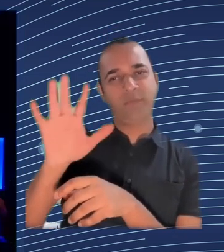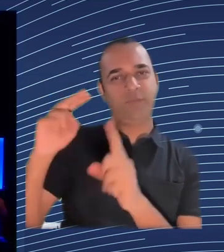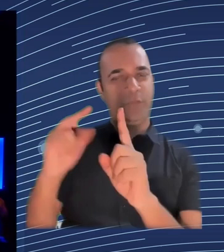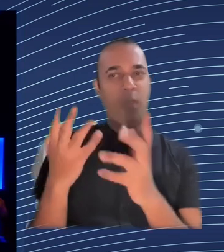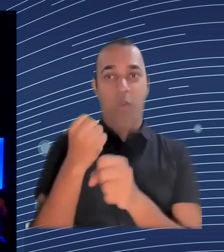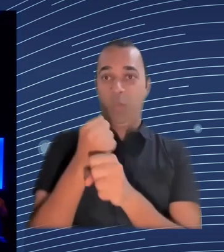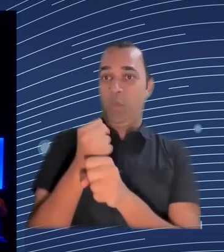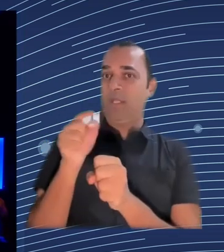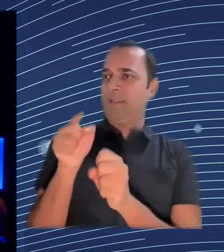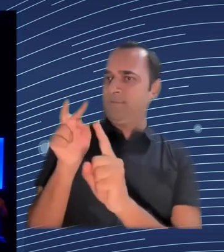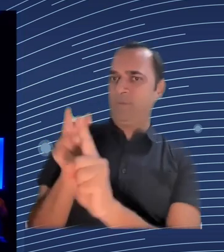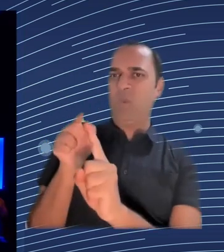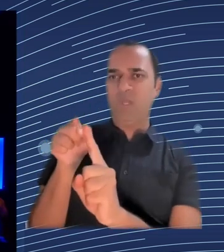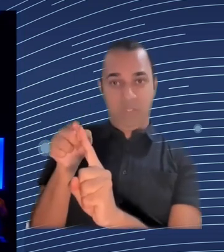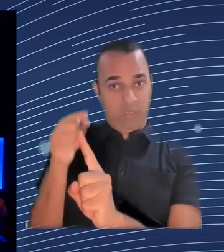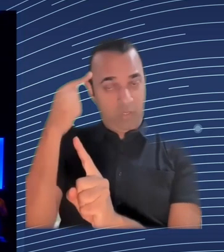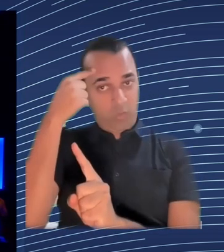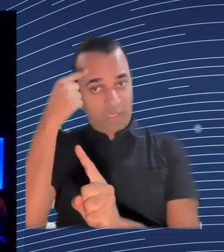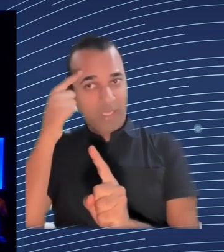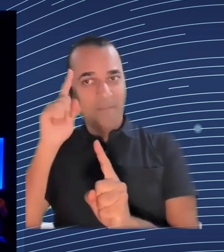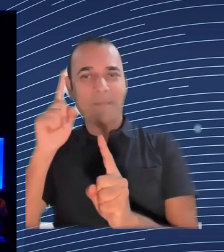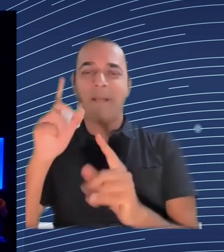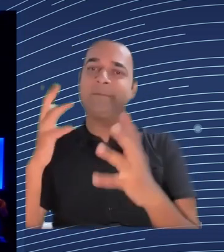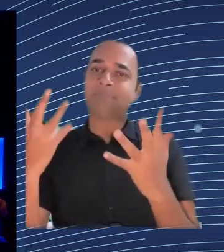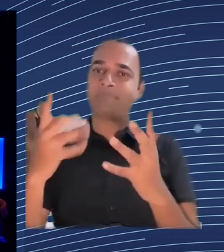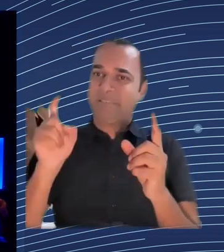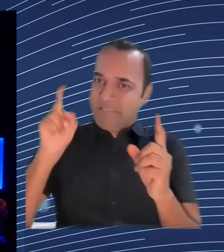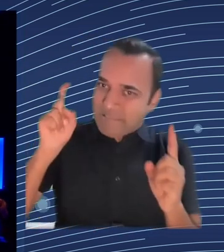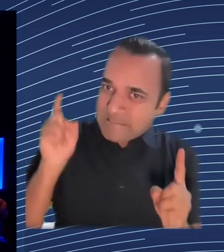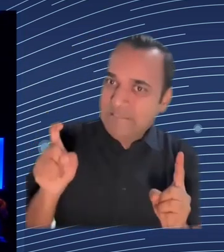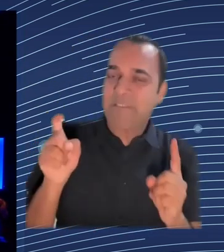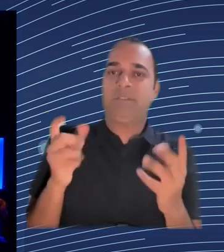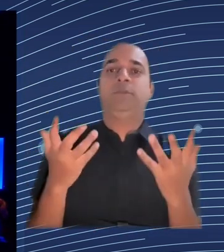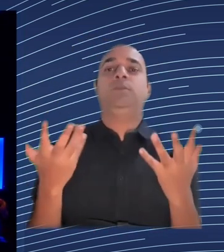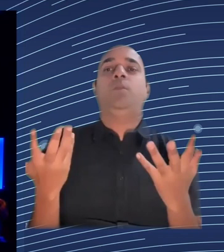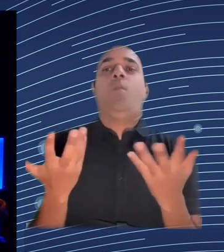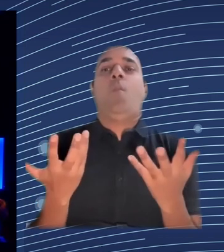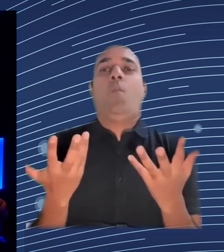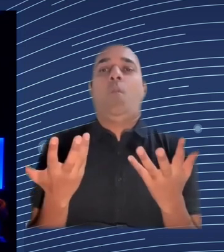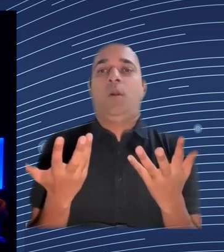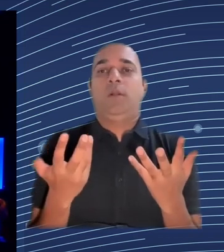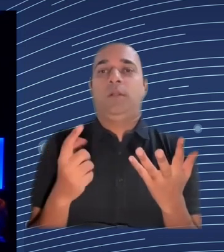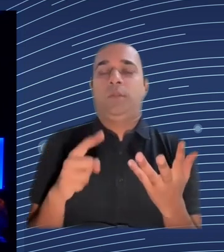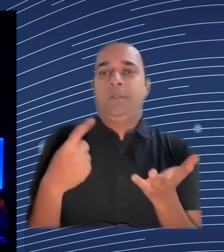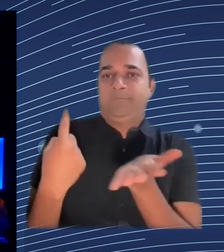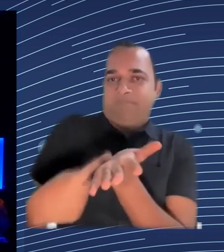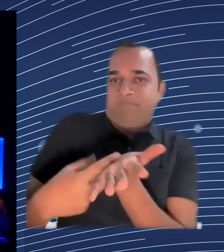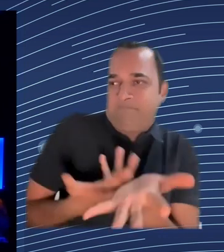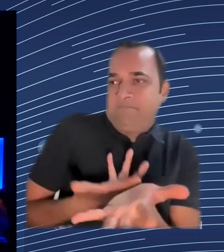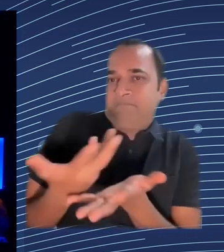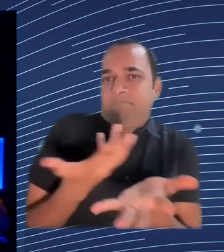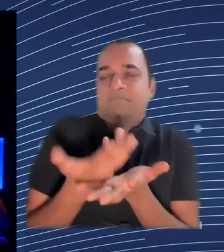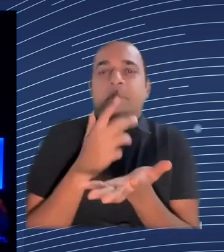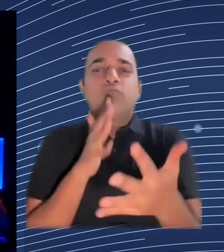what I try to be brief and say it's three C's that need we need attention to the consent compliance and